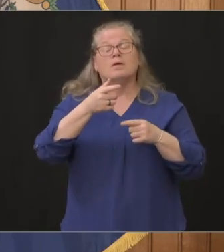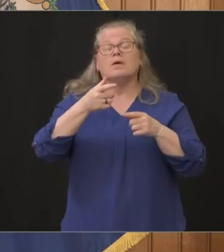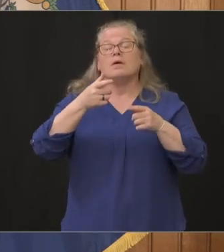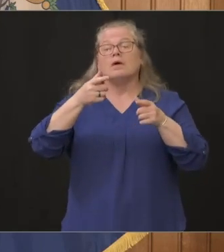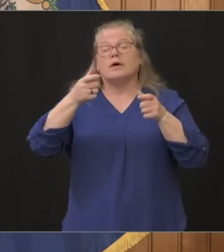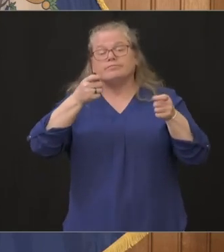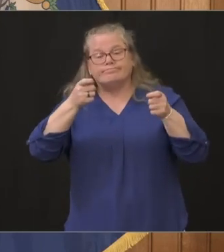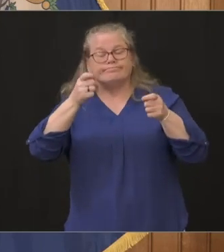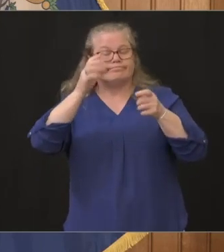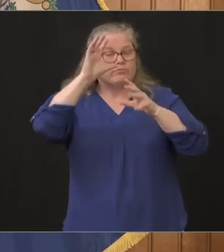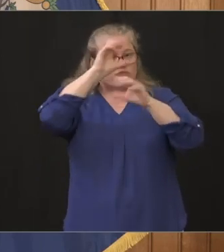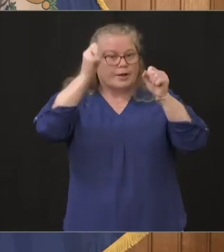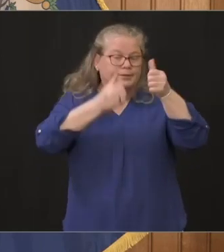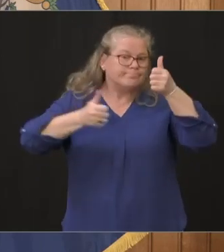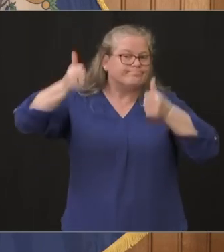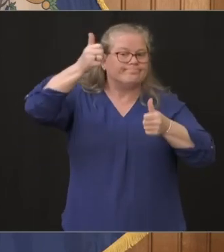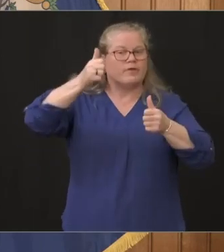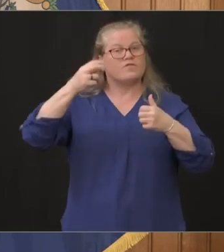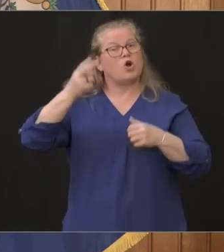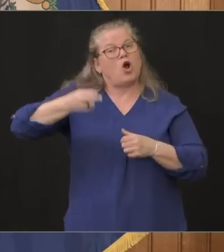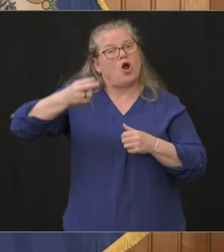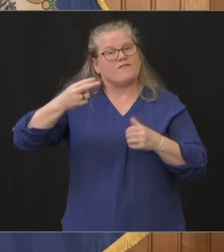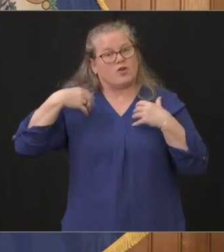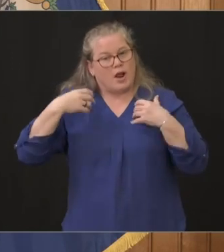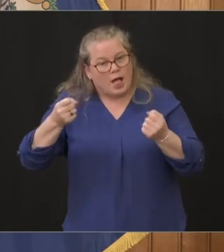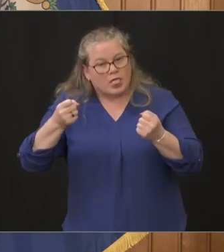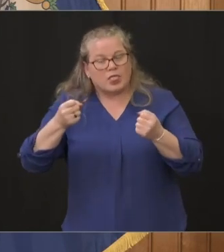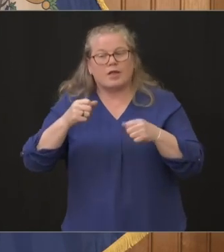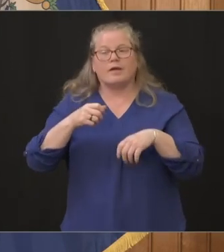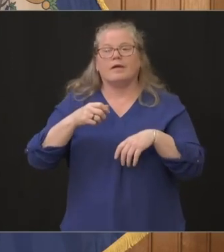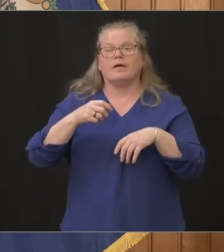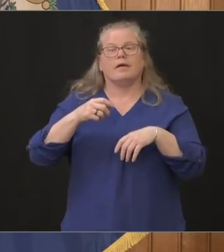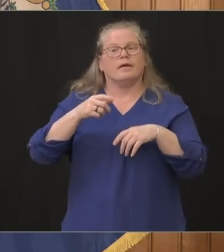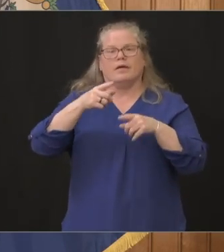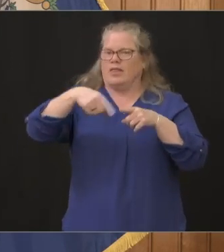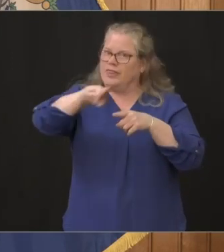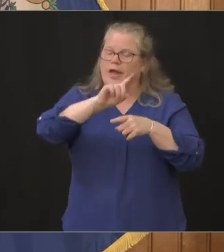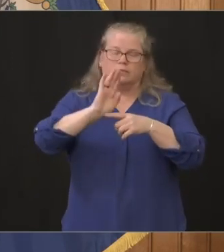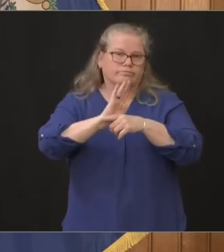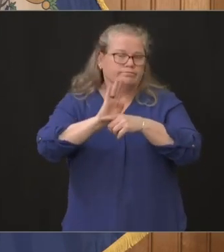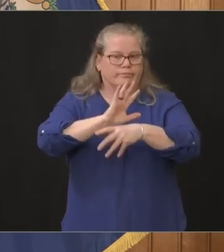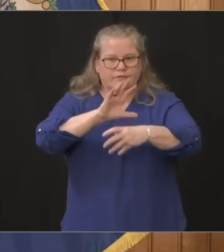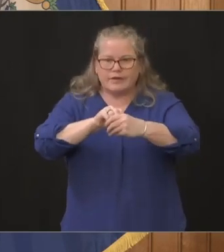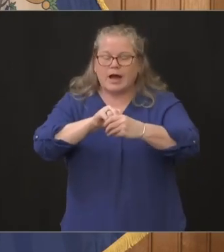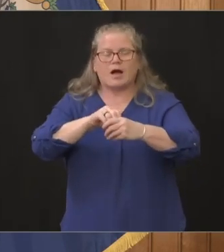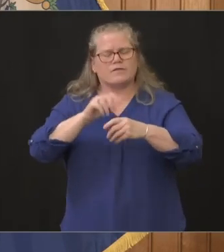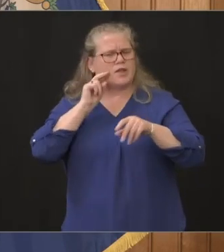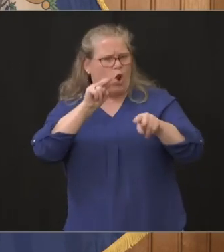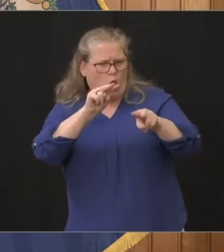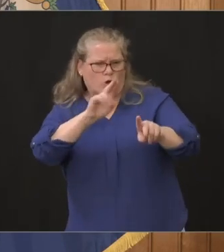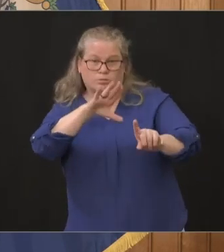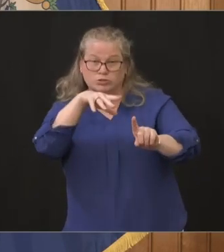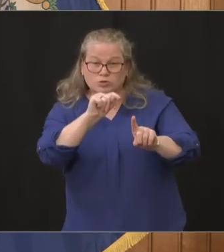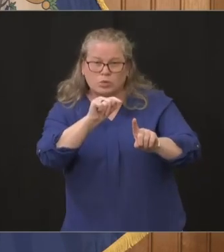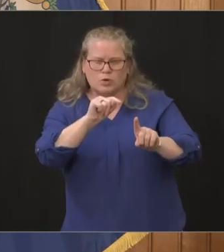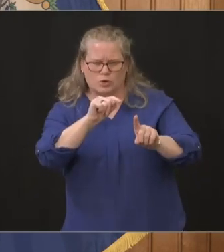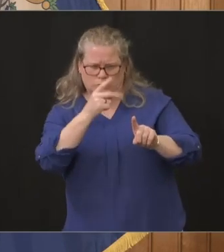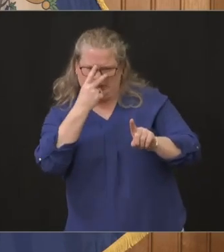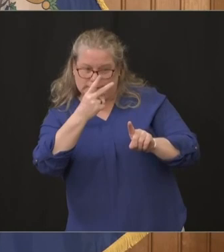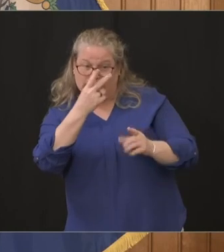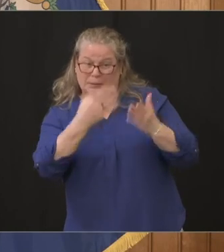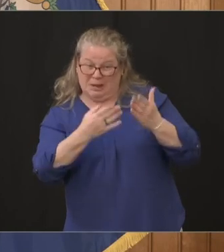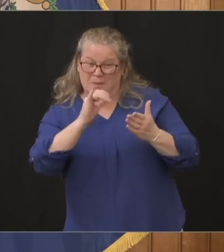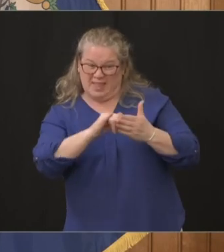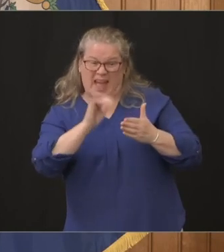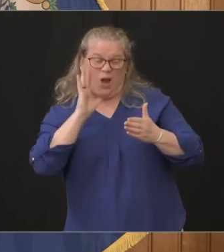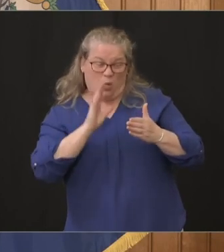lines down to Bridgeport they have a little bit of predictor what may be coming to northern Connecticut in the future working every day to make sure we're